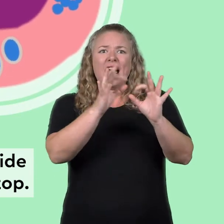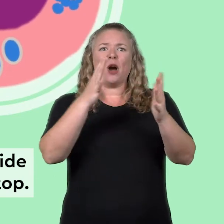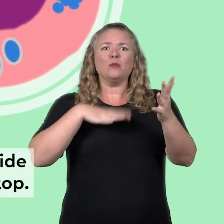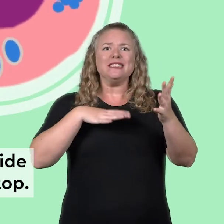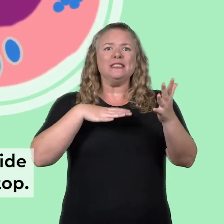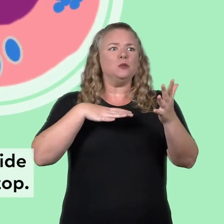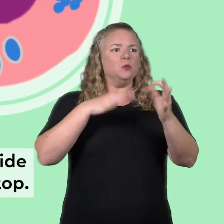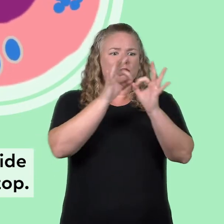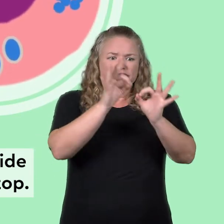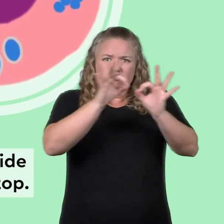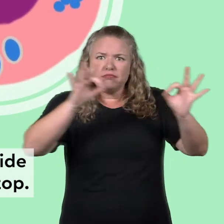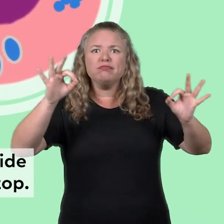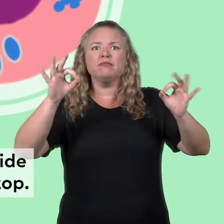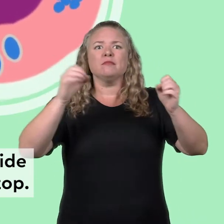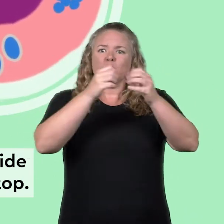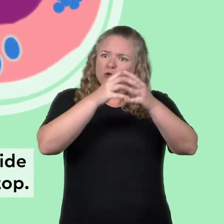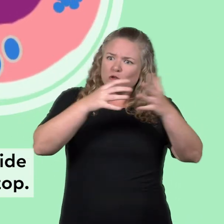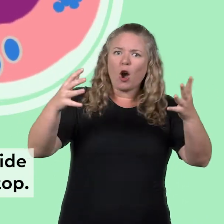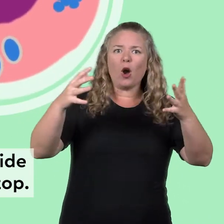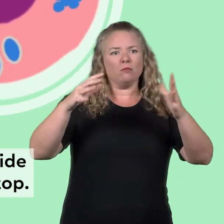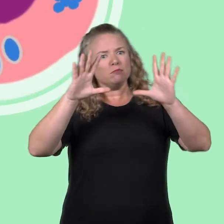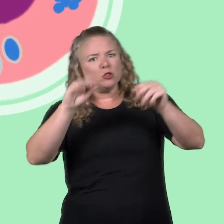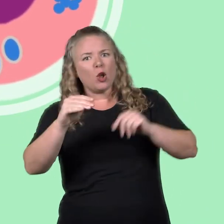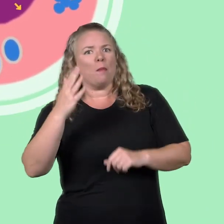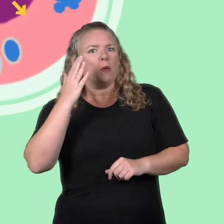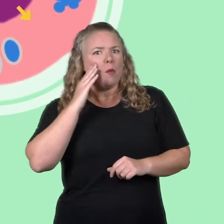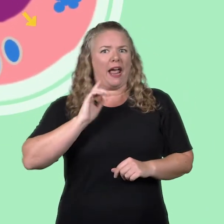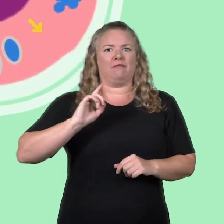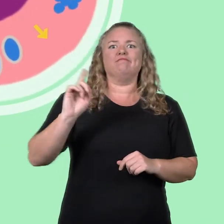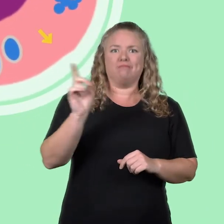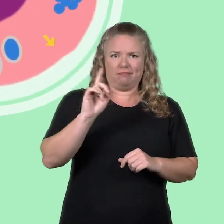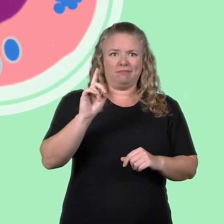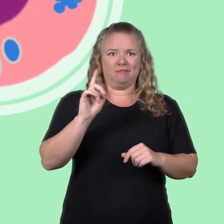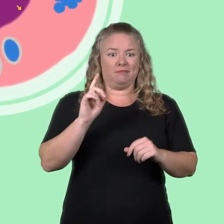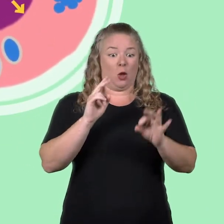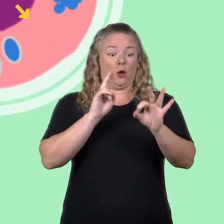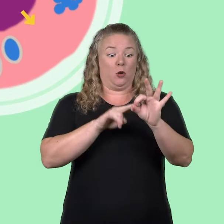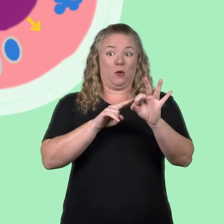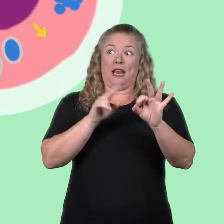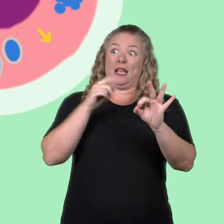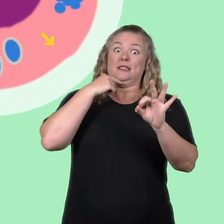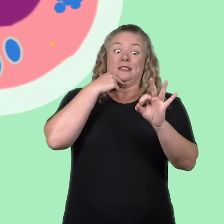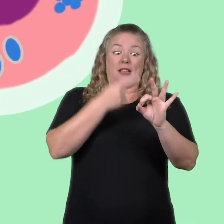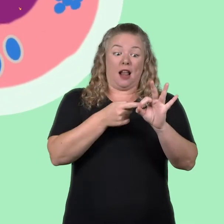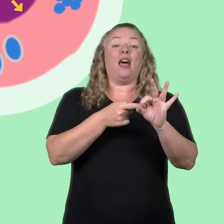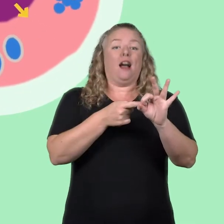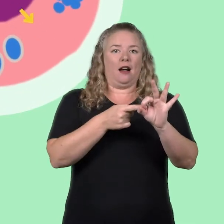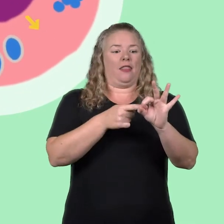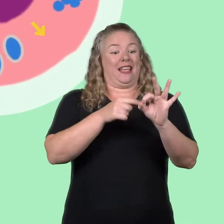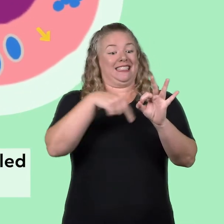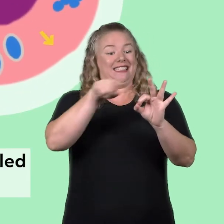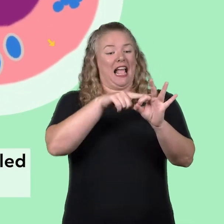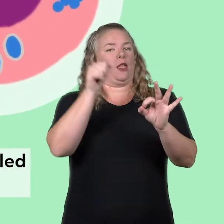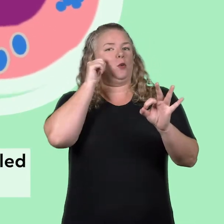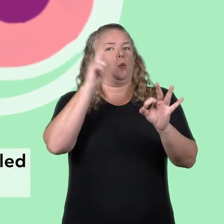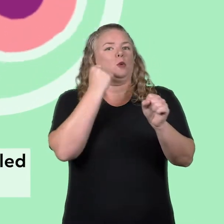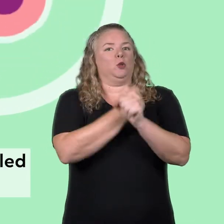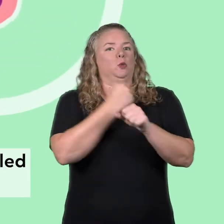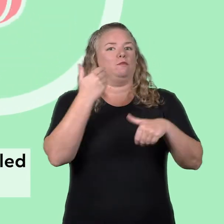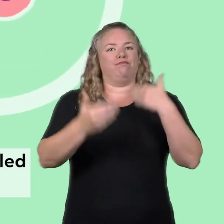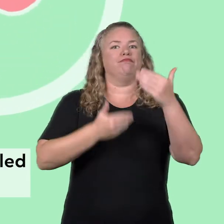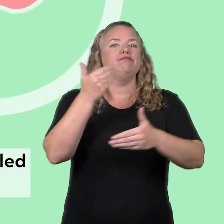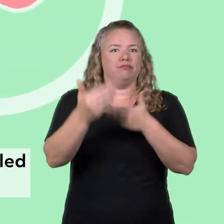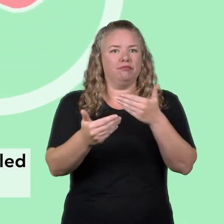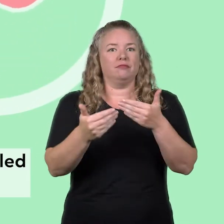divide and grow, and when it should stop. The nucleus then tells the cell what to do. Usually,